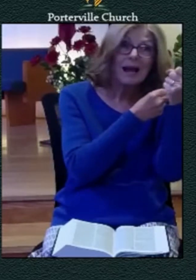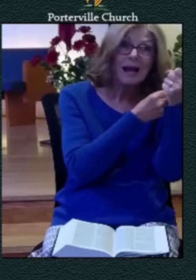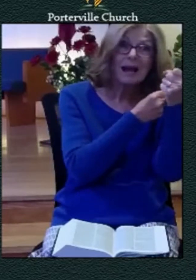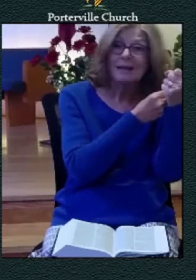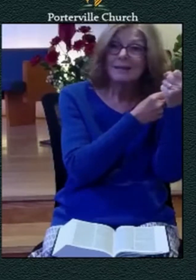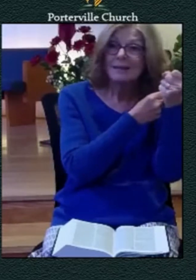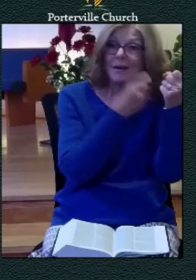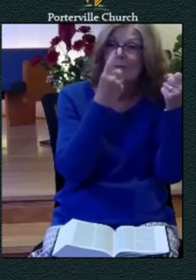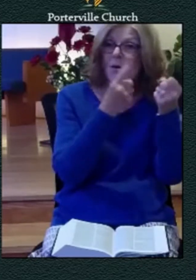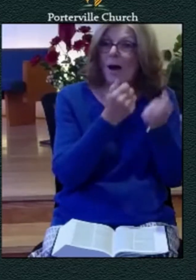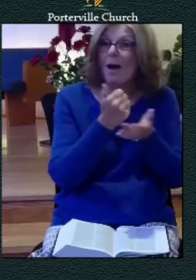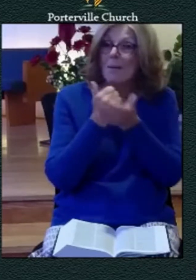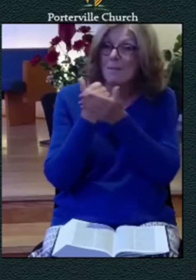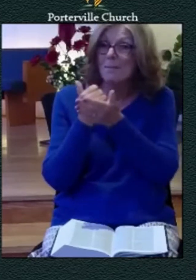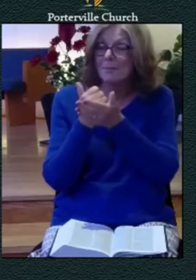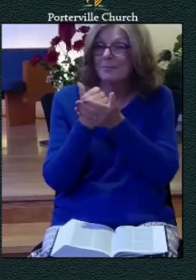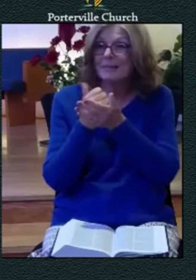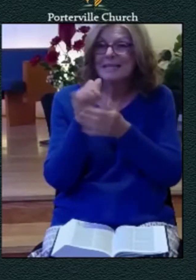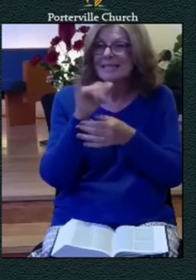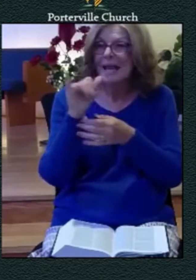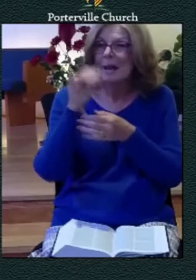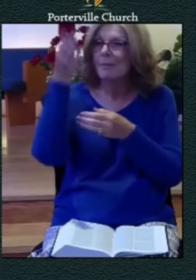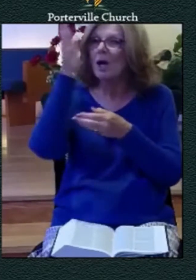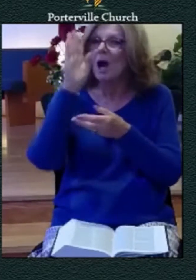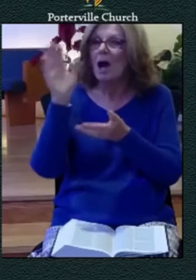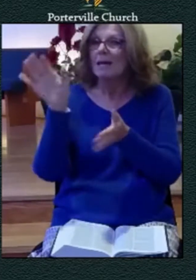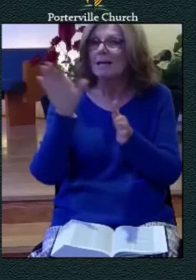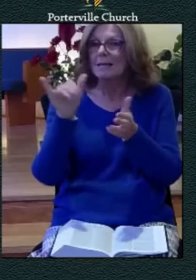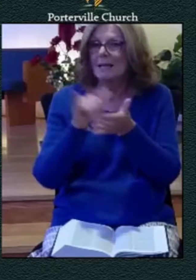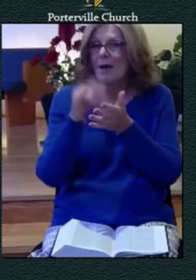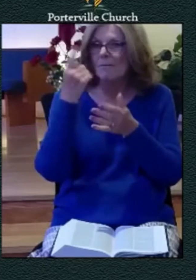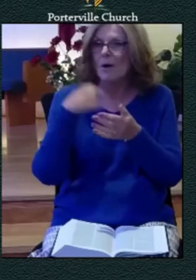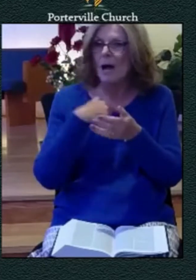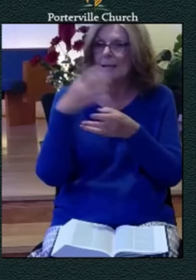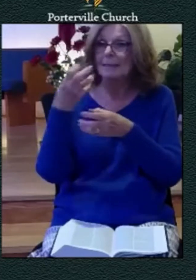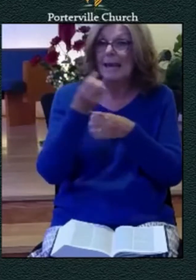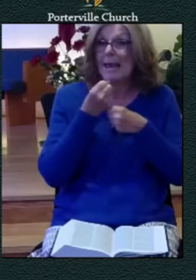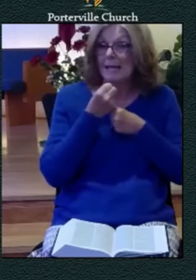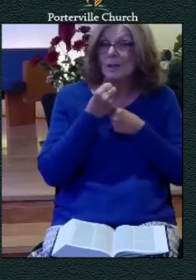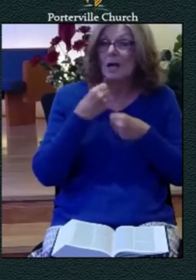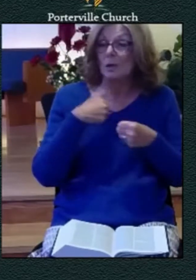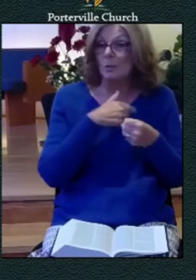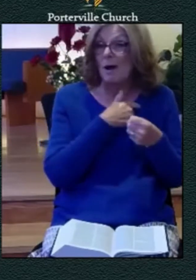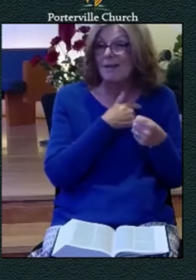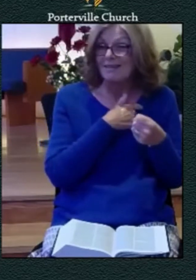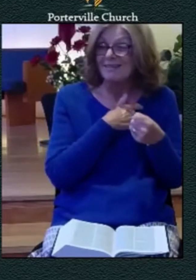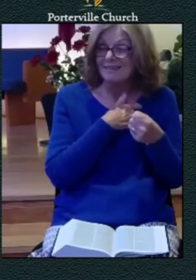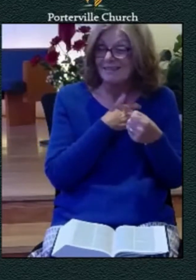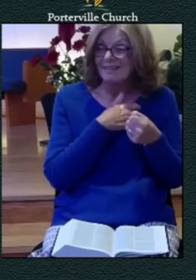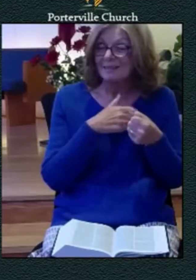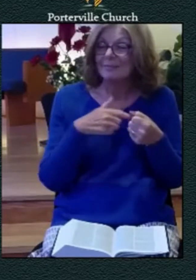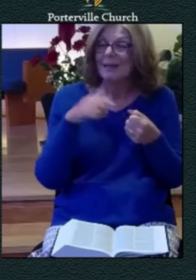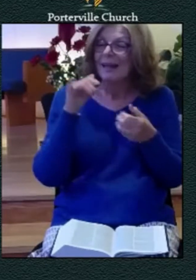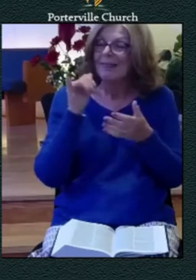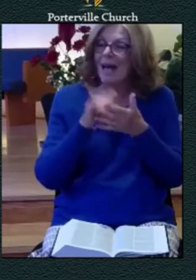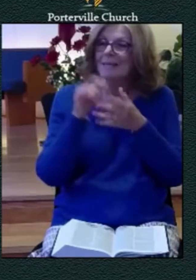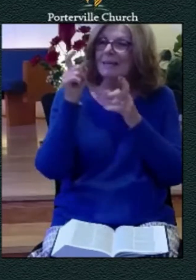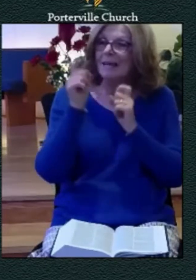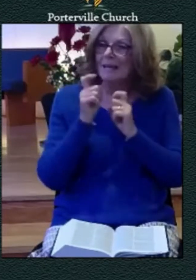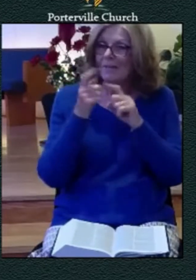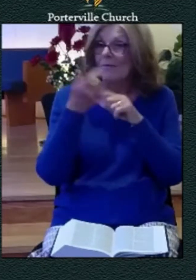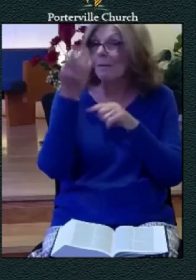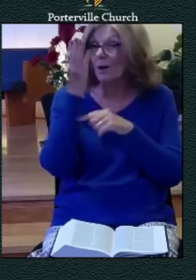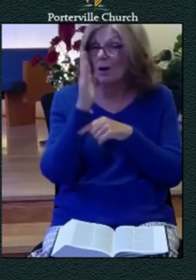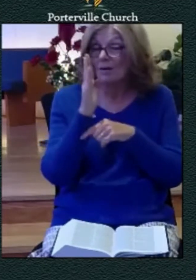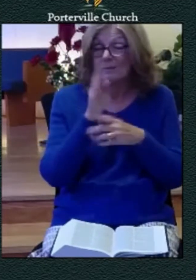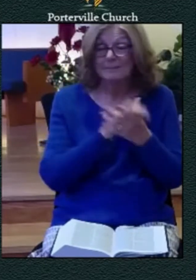and so this is a miracle of god in the life this movement it's a gift from god but then mind you that